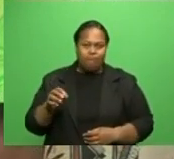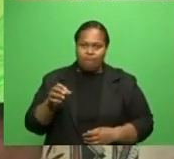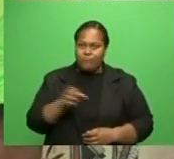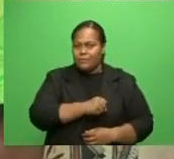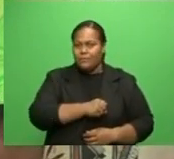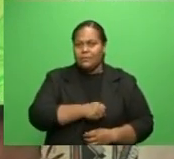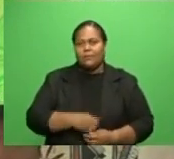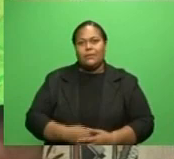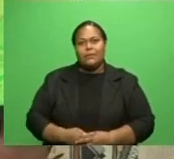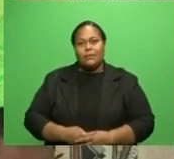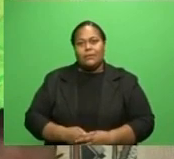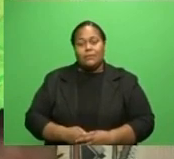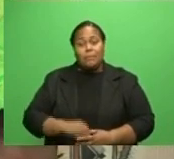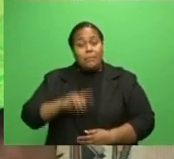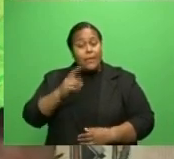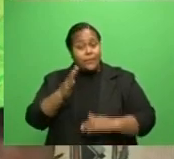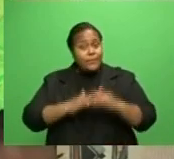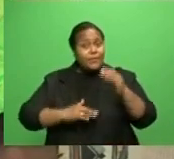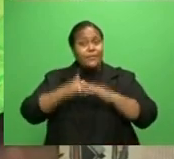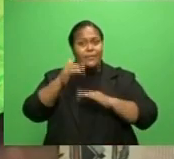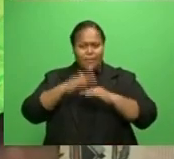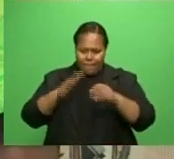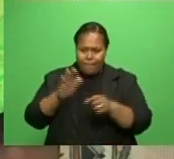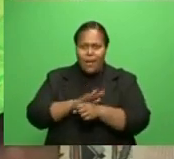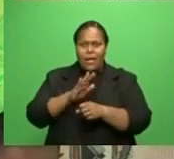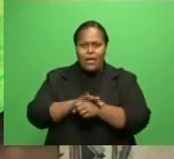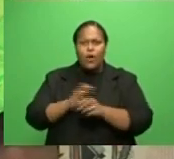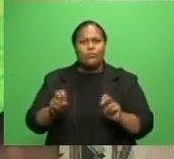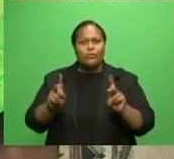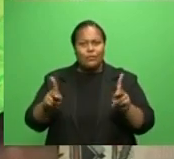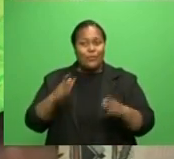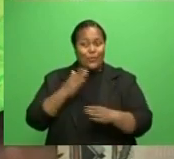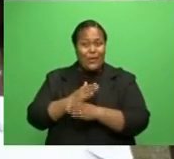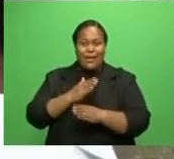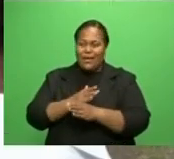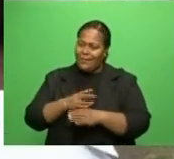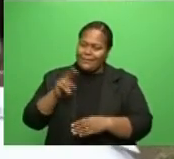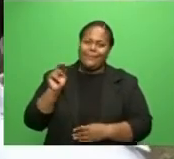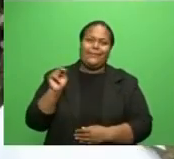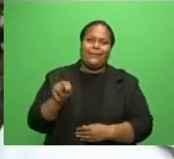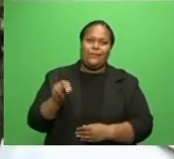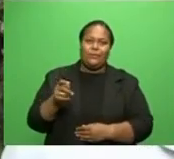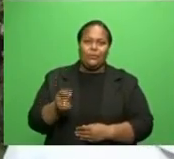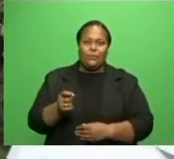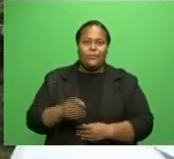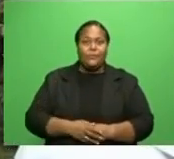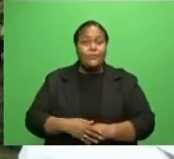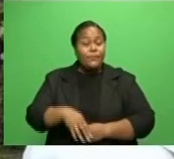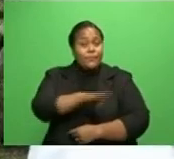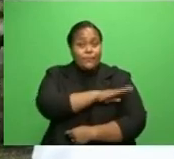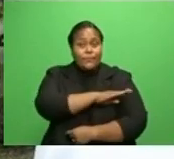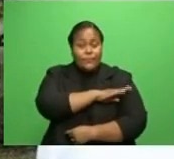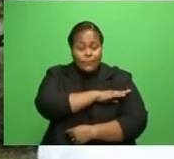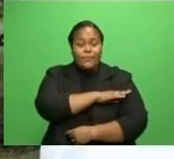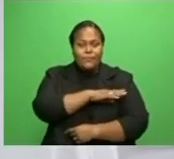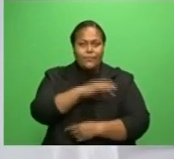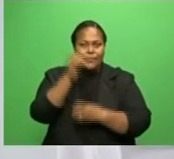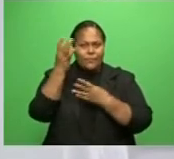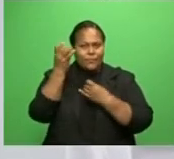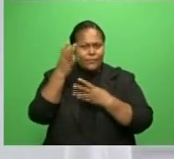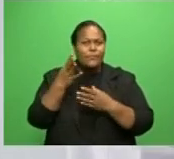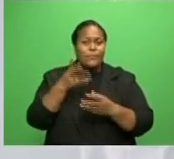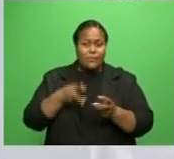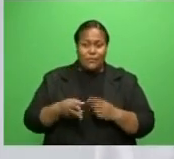But building and creating jobs is also necessary. Baini Marama says rebuilding facilities and